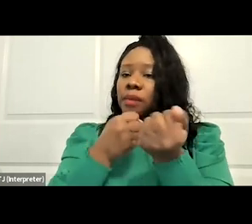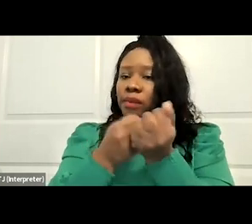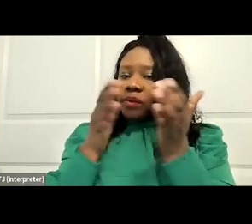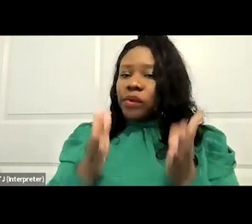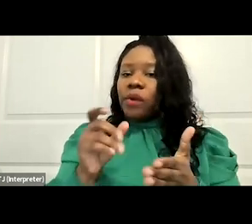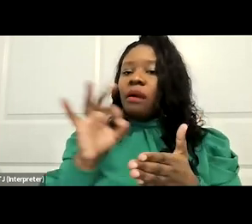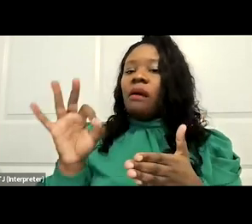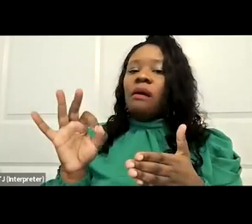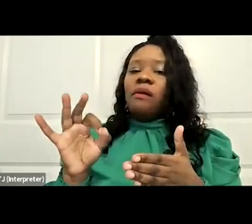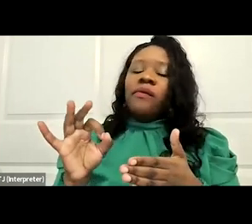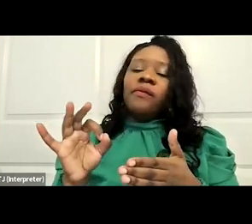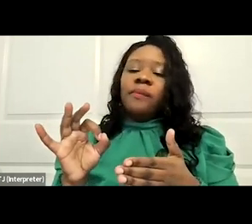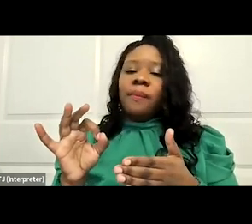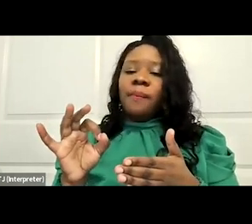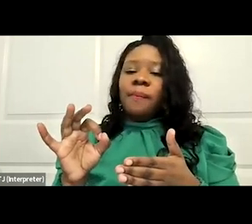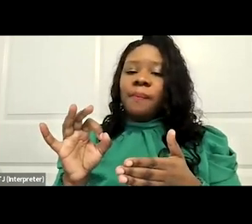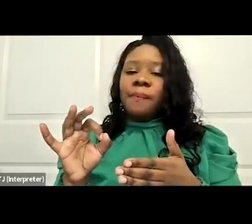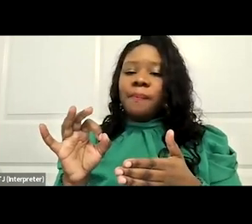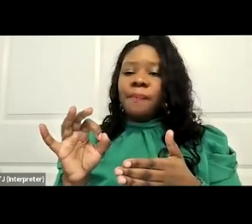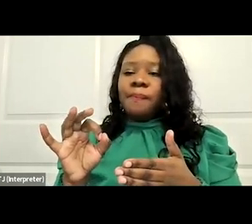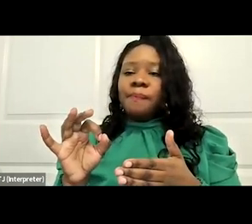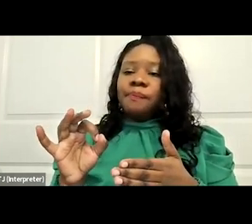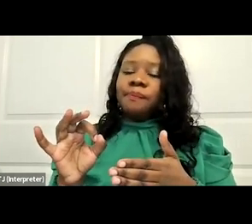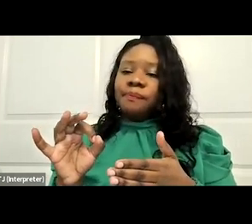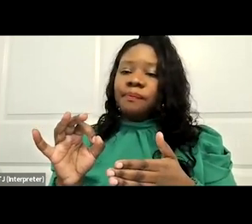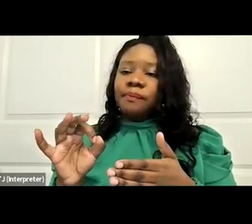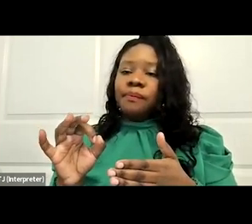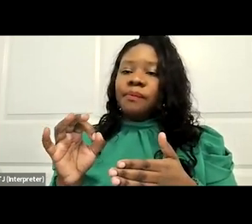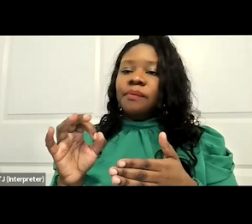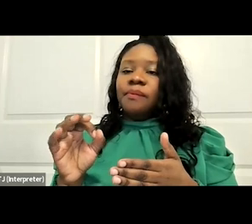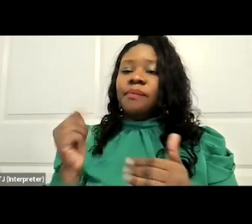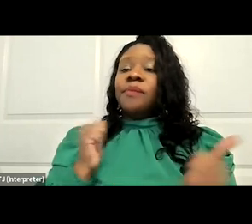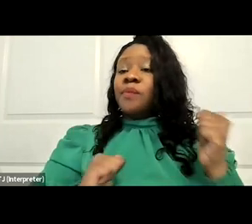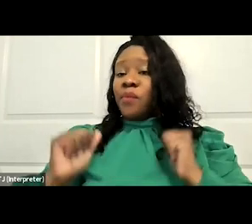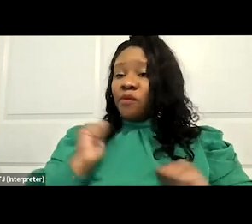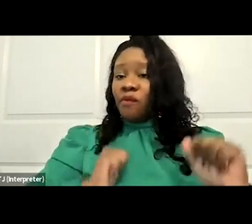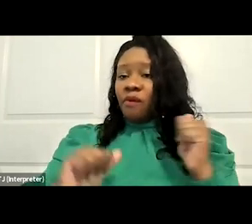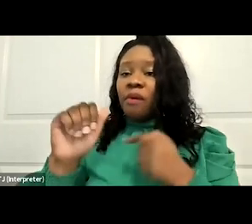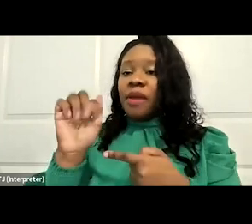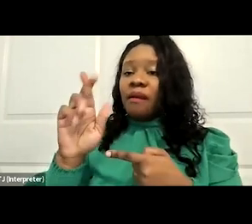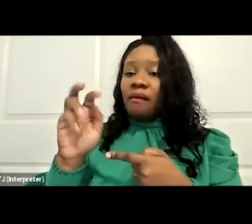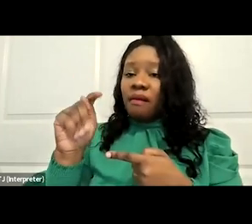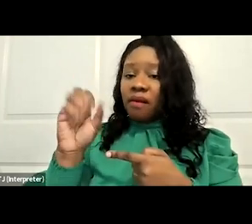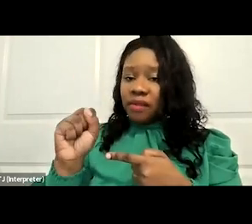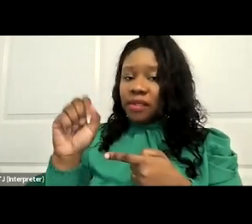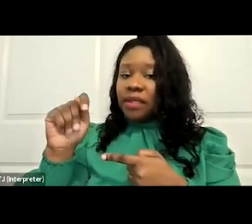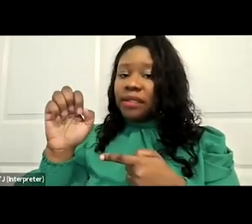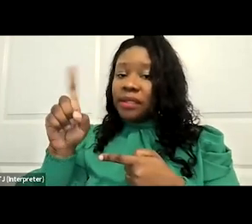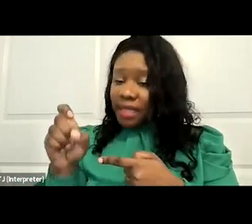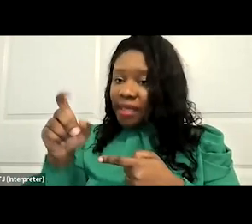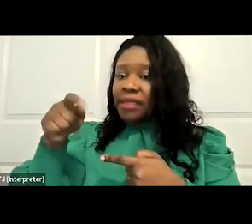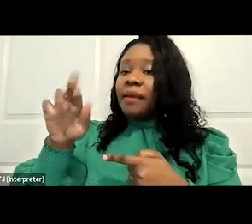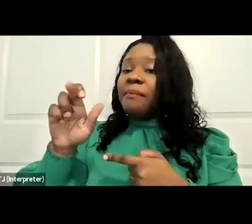Performing Arts Tax Parity Act,